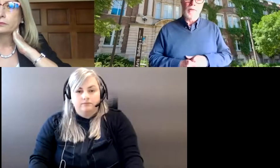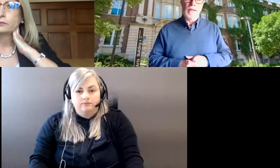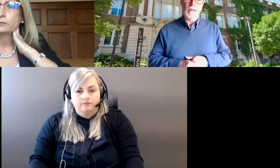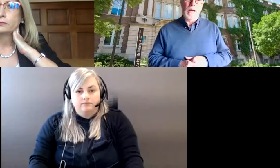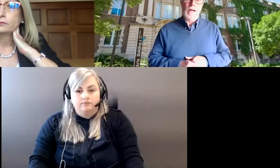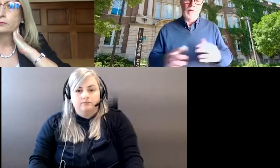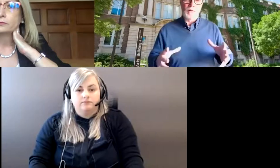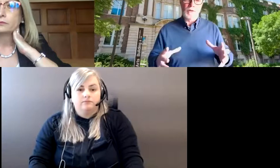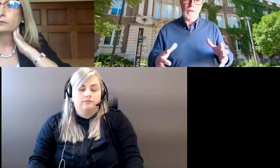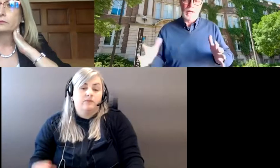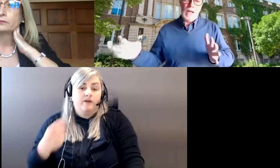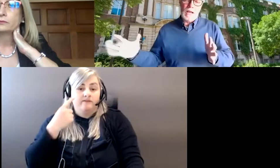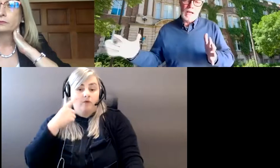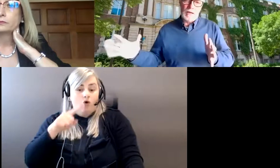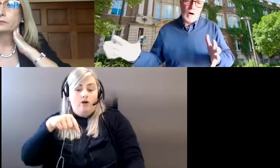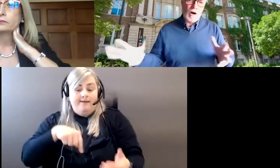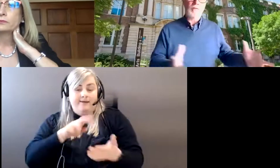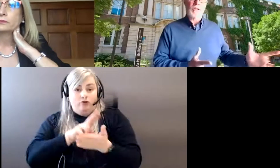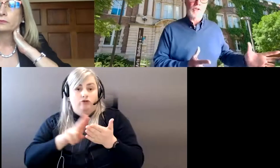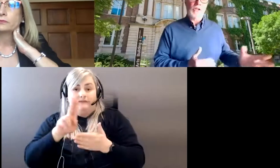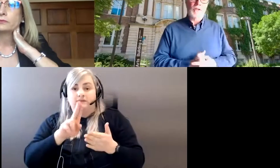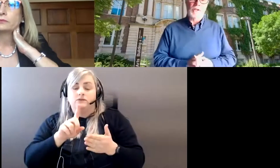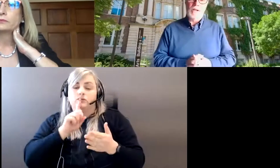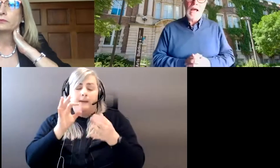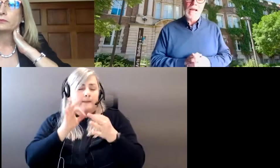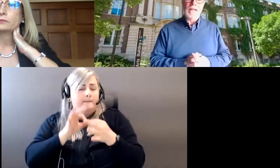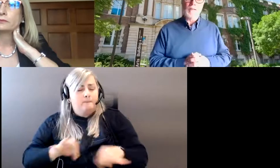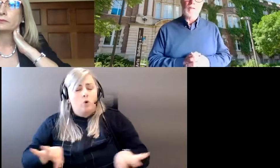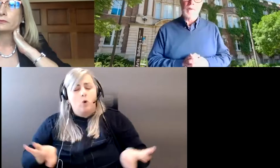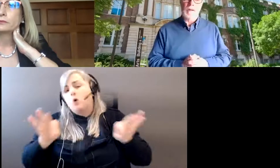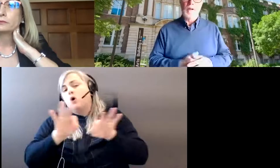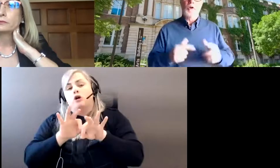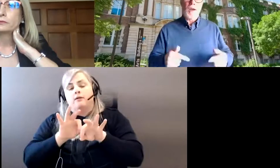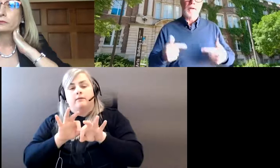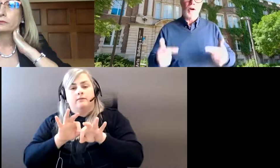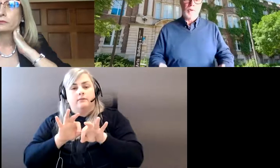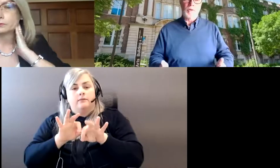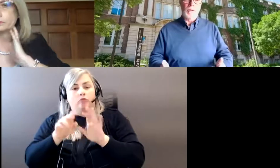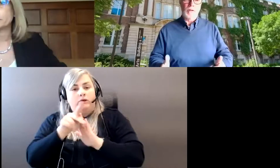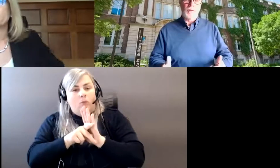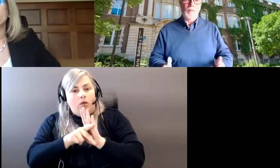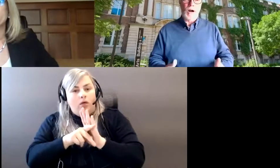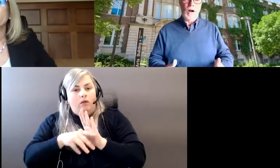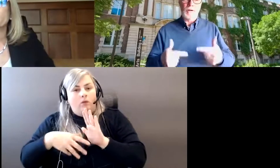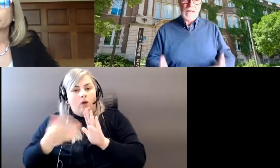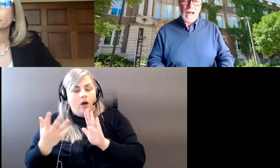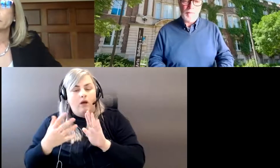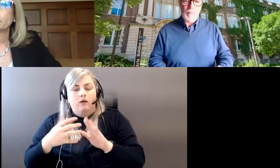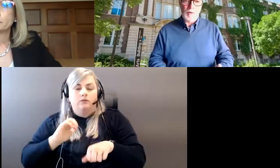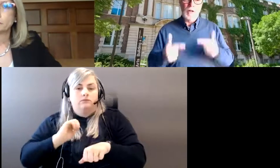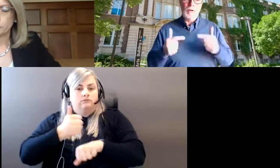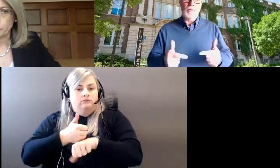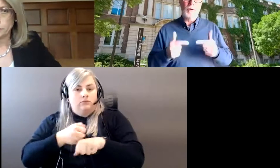the university in all of these changes has been creating opportunities for our staff